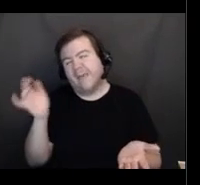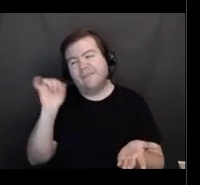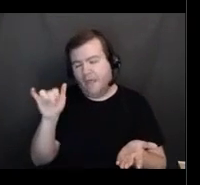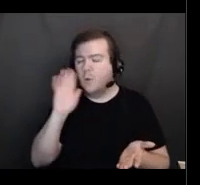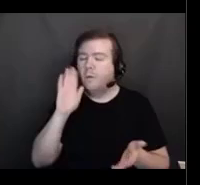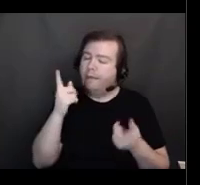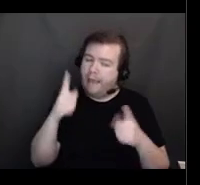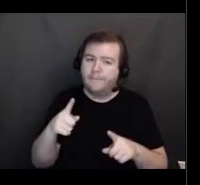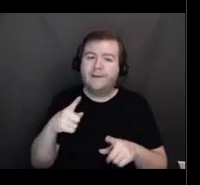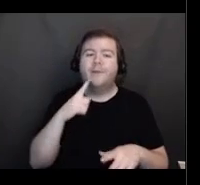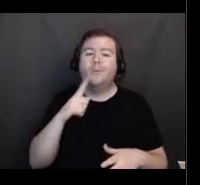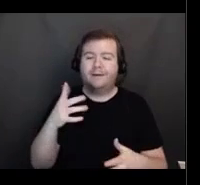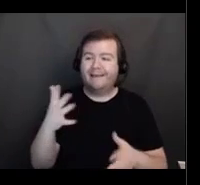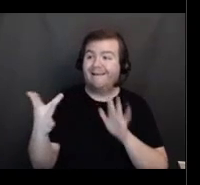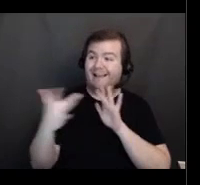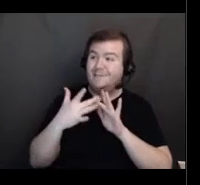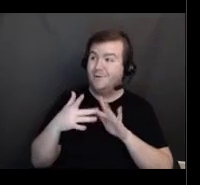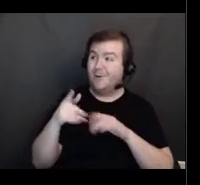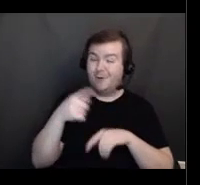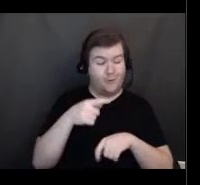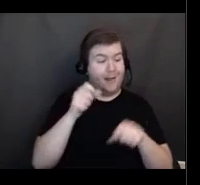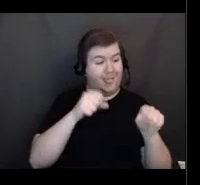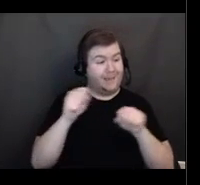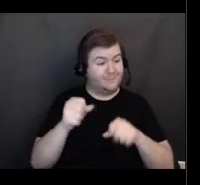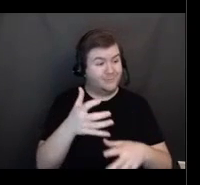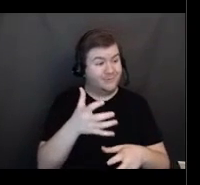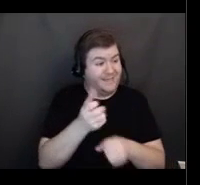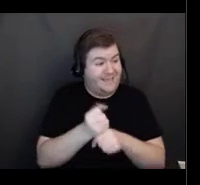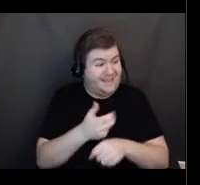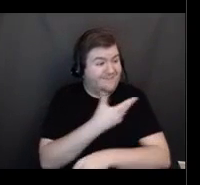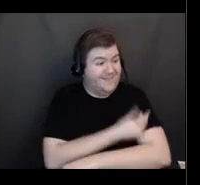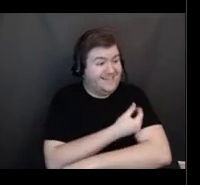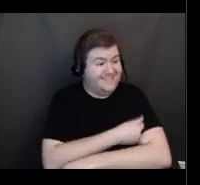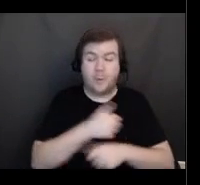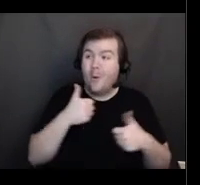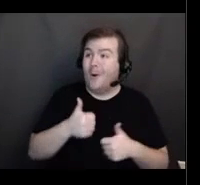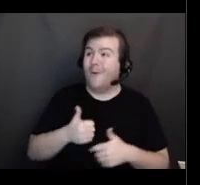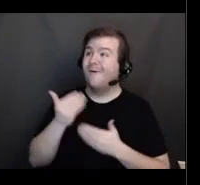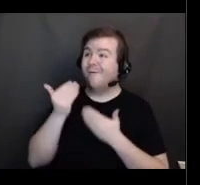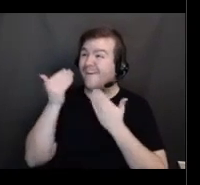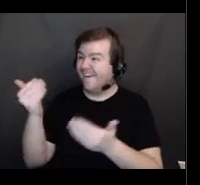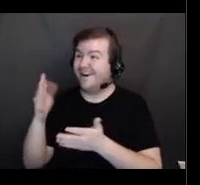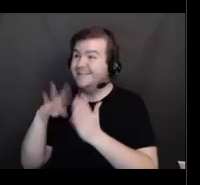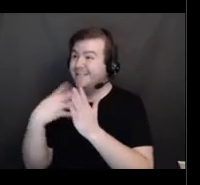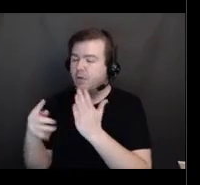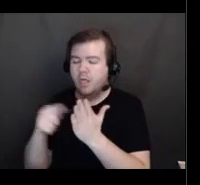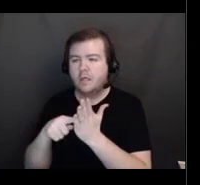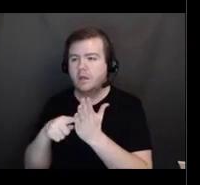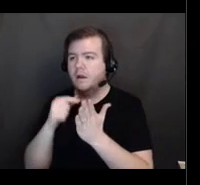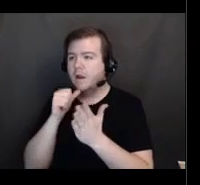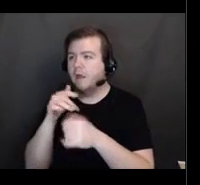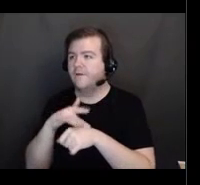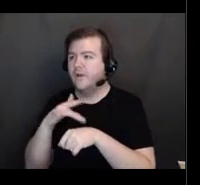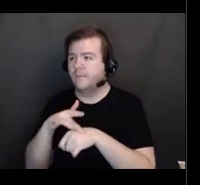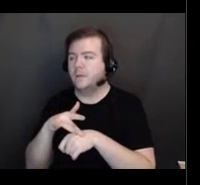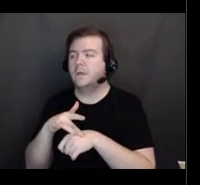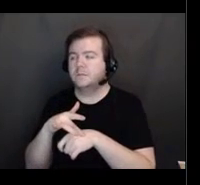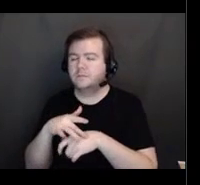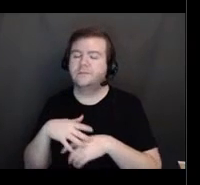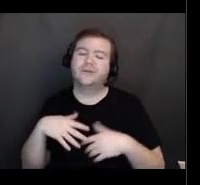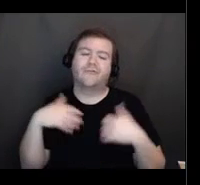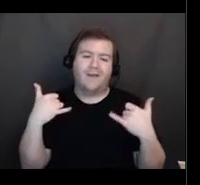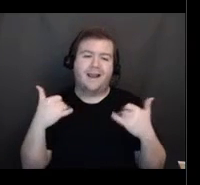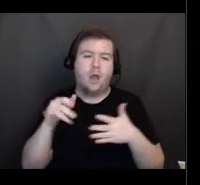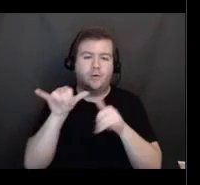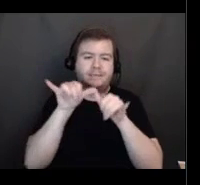it's, it's, that is going to happen. And I see that Beth answered it. And, you know, there is a glitch currently where the